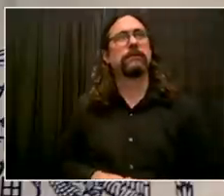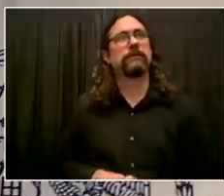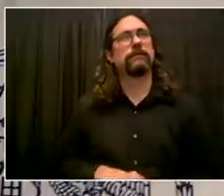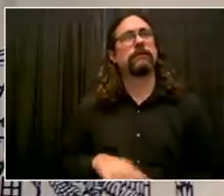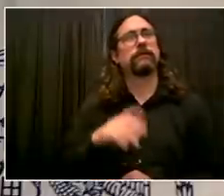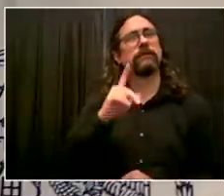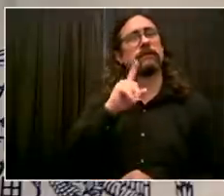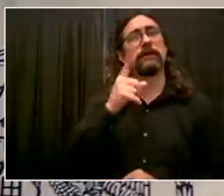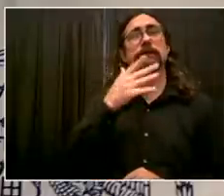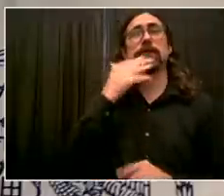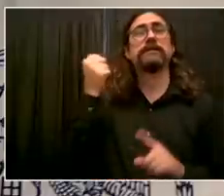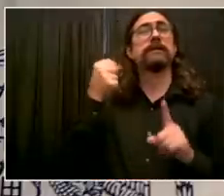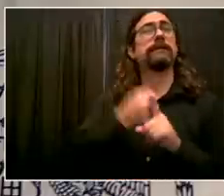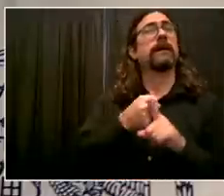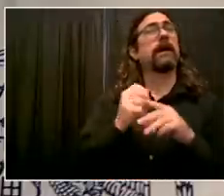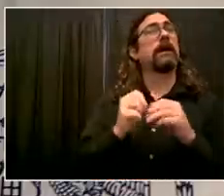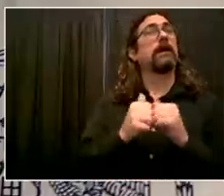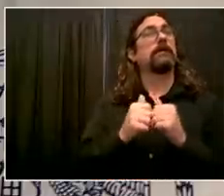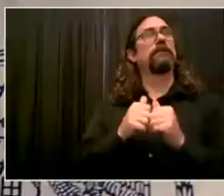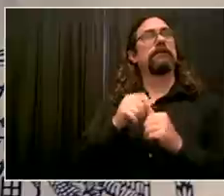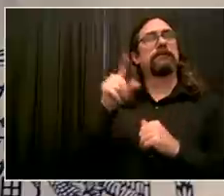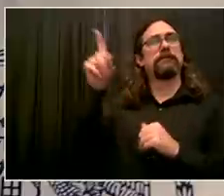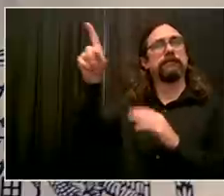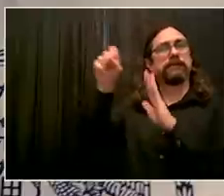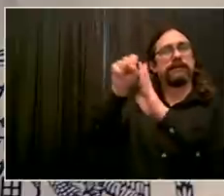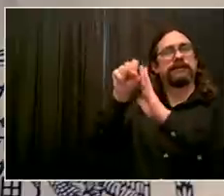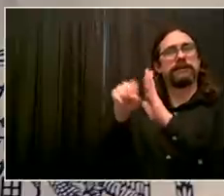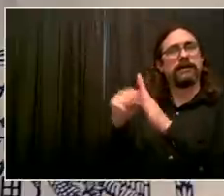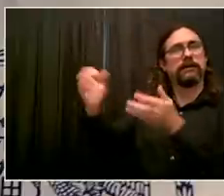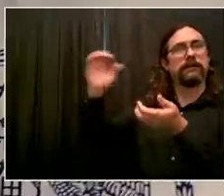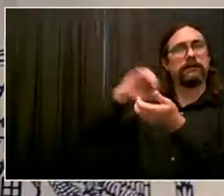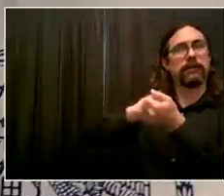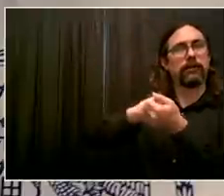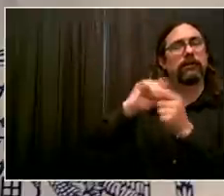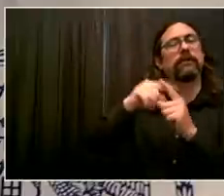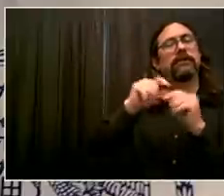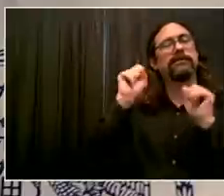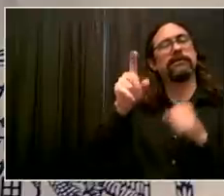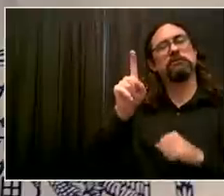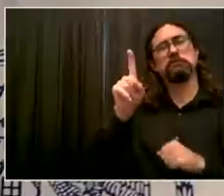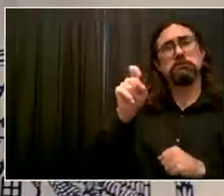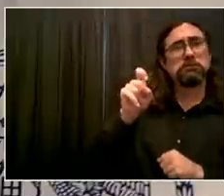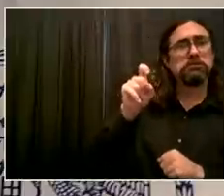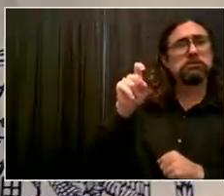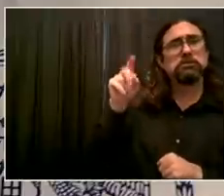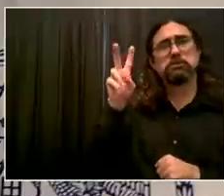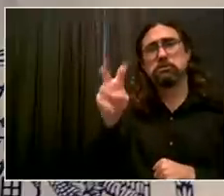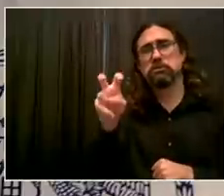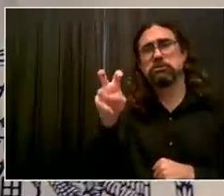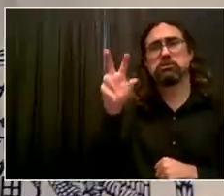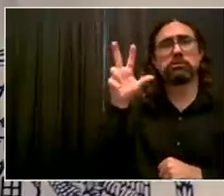Again, I believe in relatively short order we can get the population under 5,000. Go ahead, Michael.